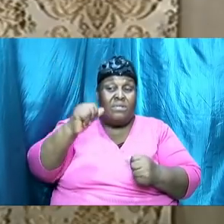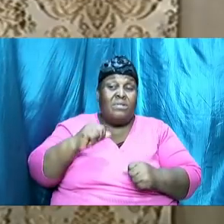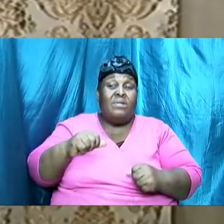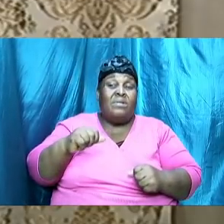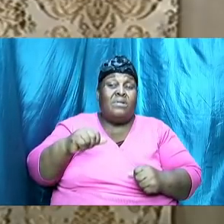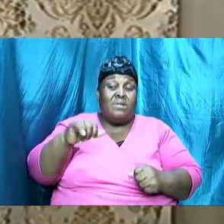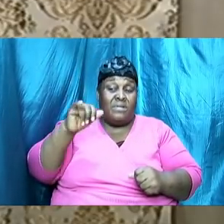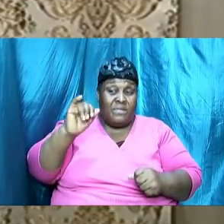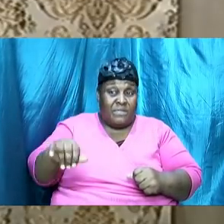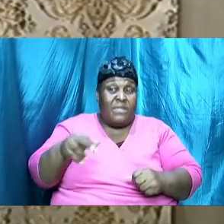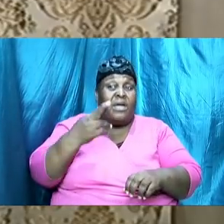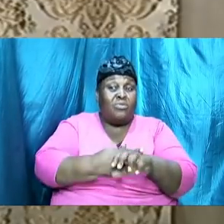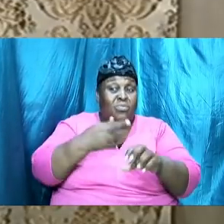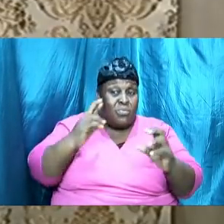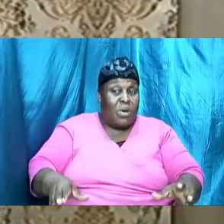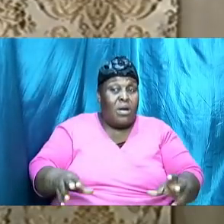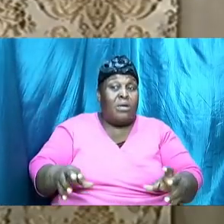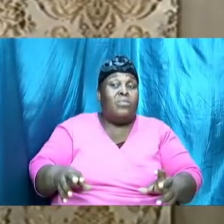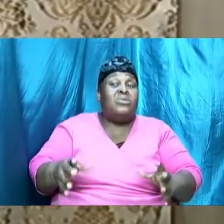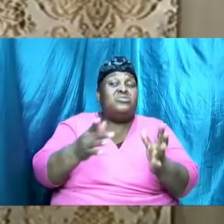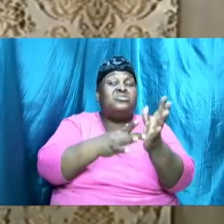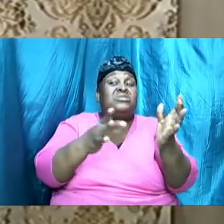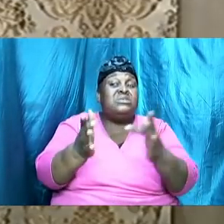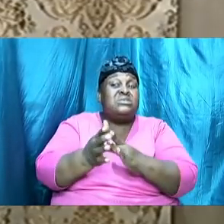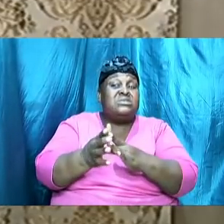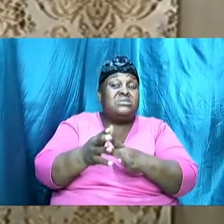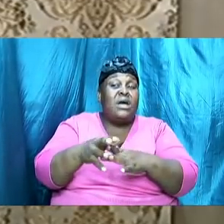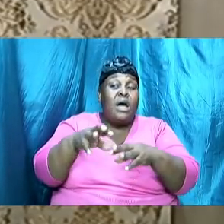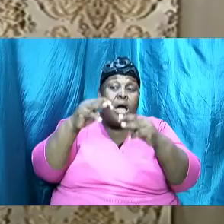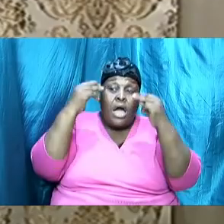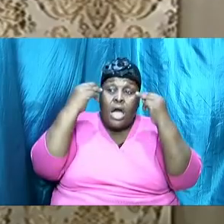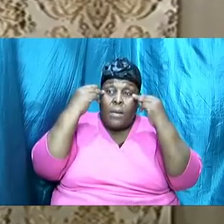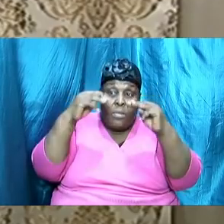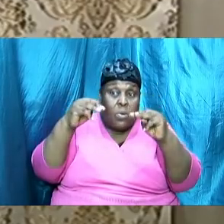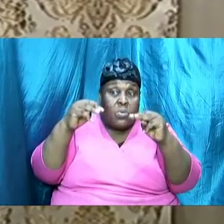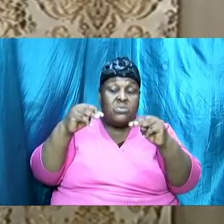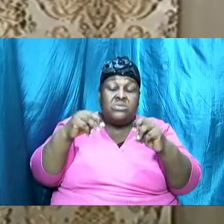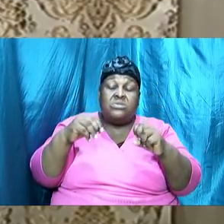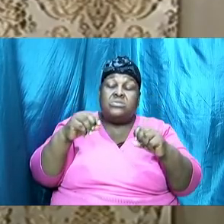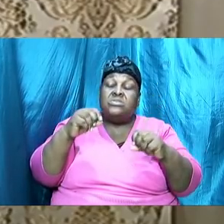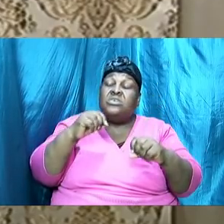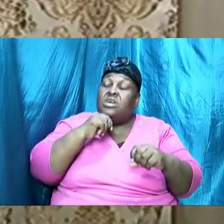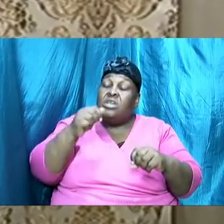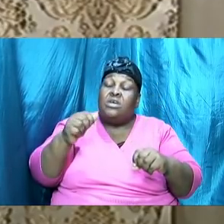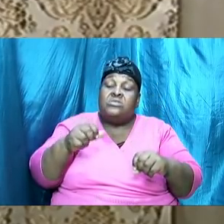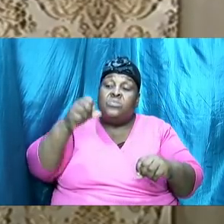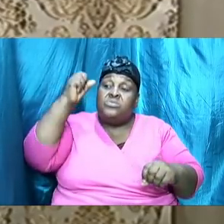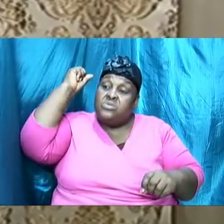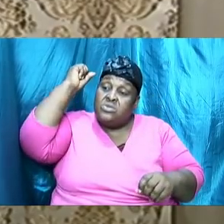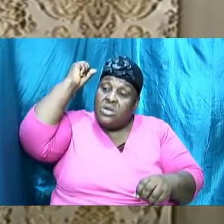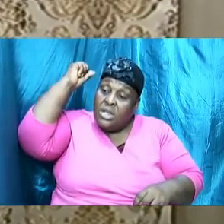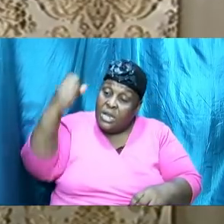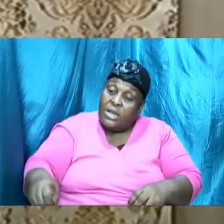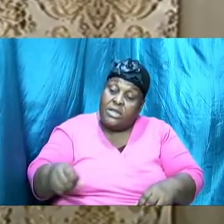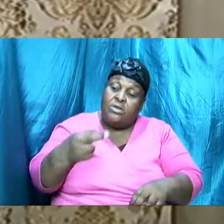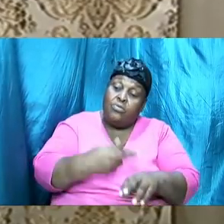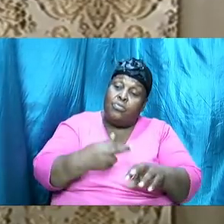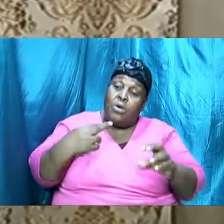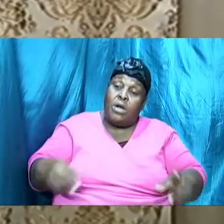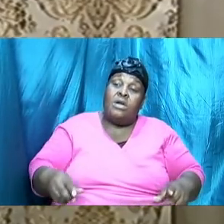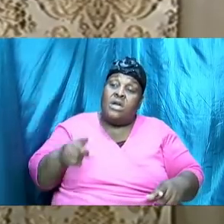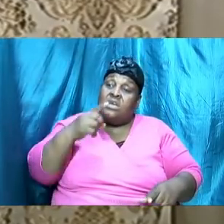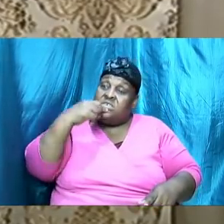that rock was Christ and Moses was not supposed to smite Christ he was supposed to speak to the Christ